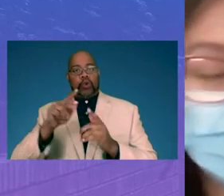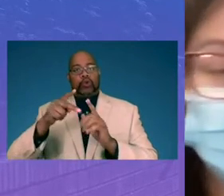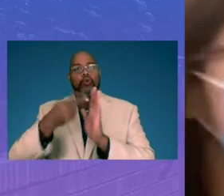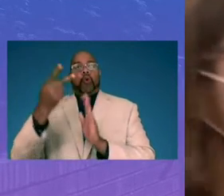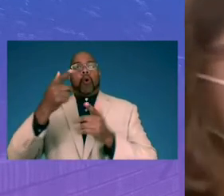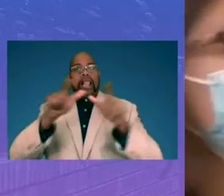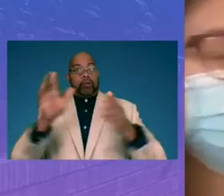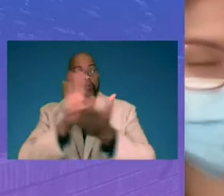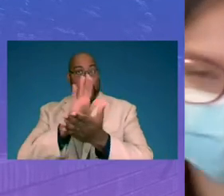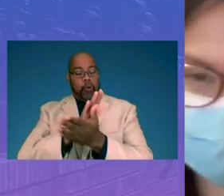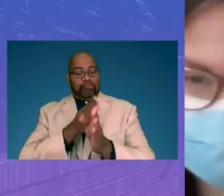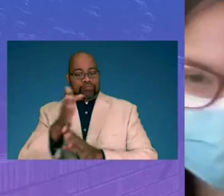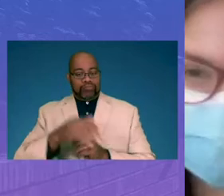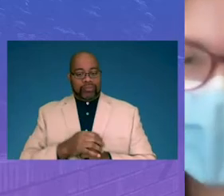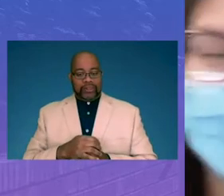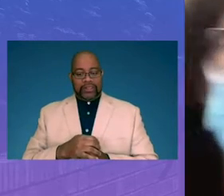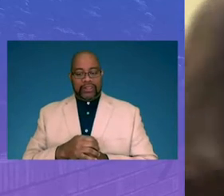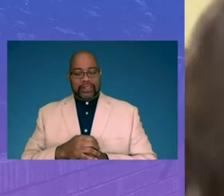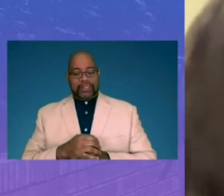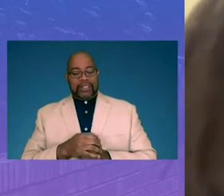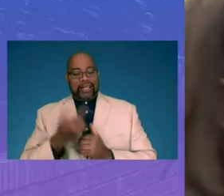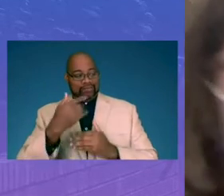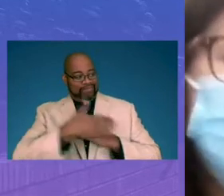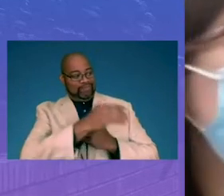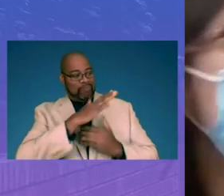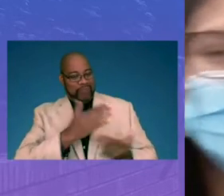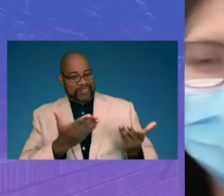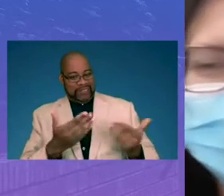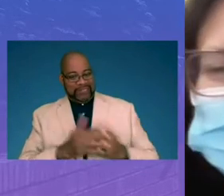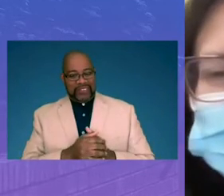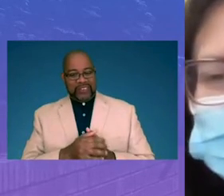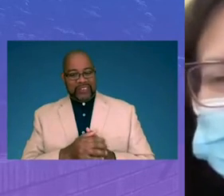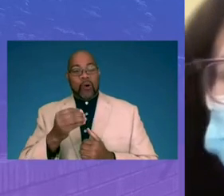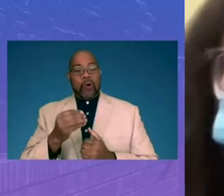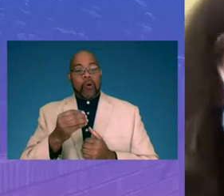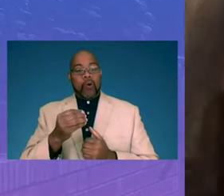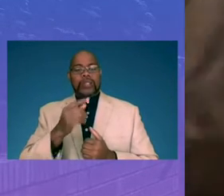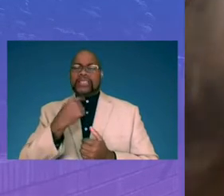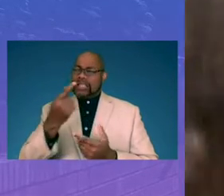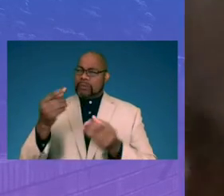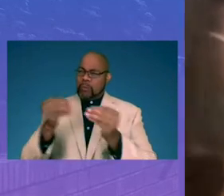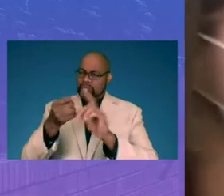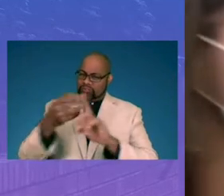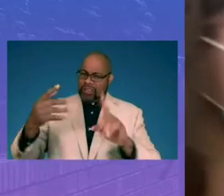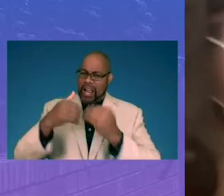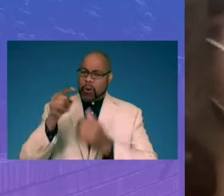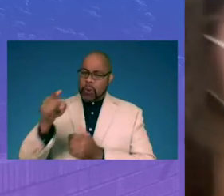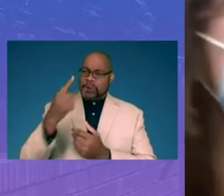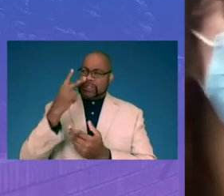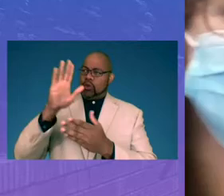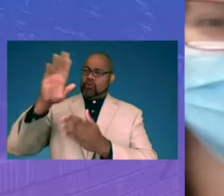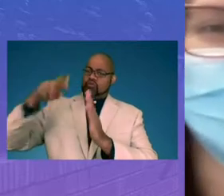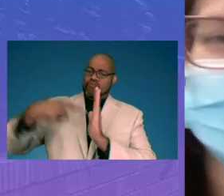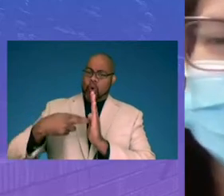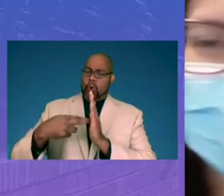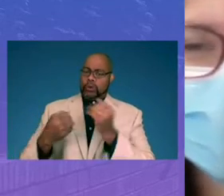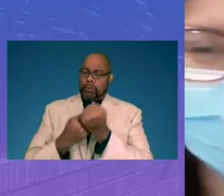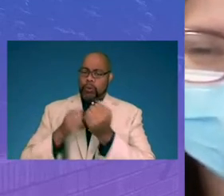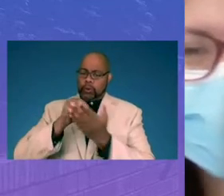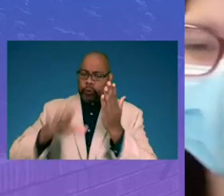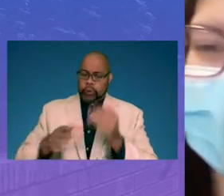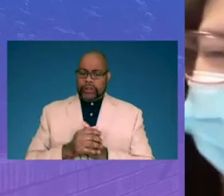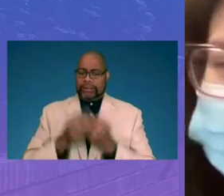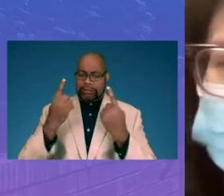I have Carolina here by my side, principal. So, Brenda, tell us a little bit about how you see your role supporting student success.